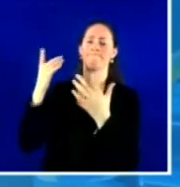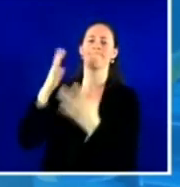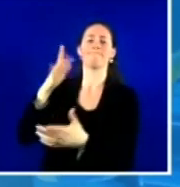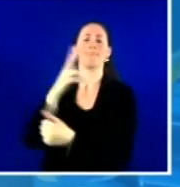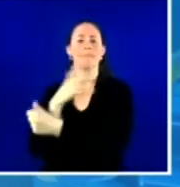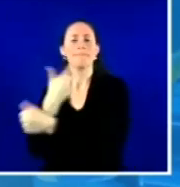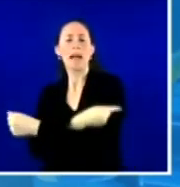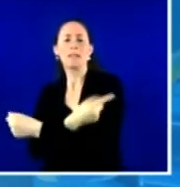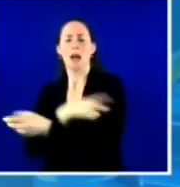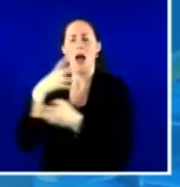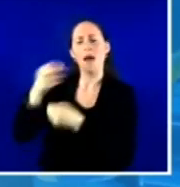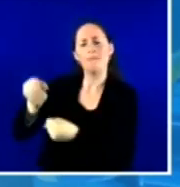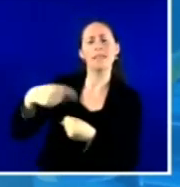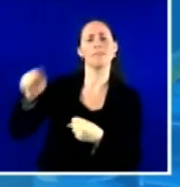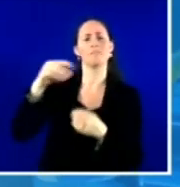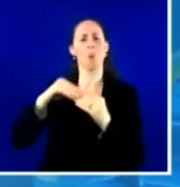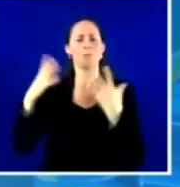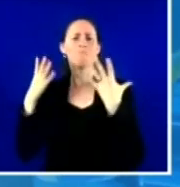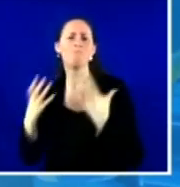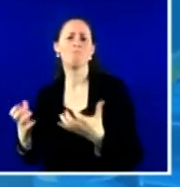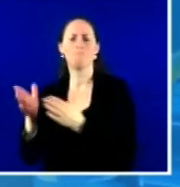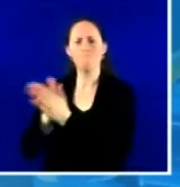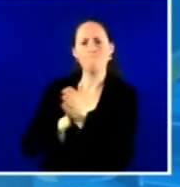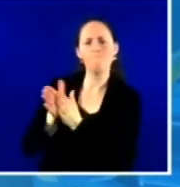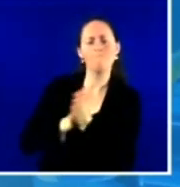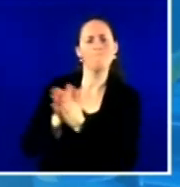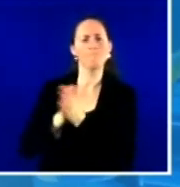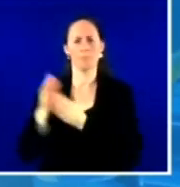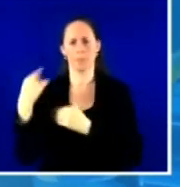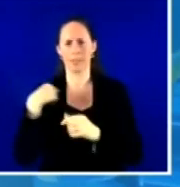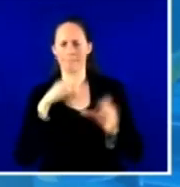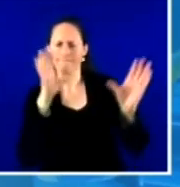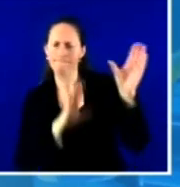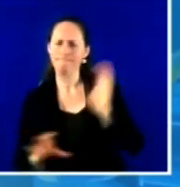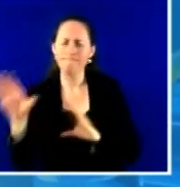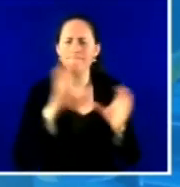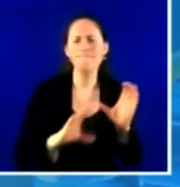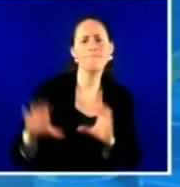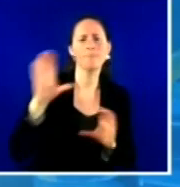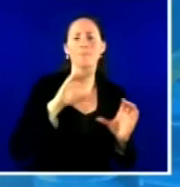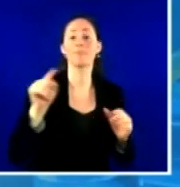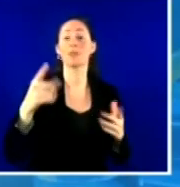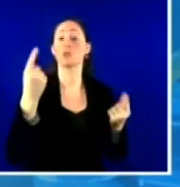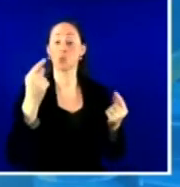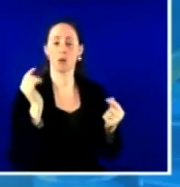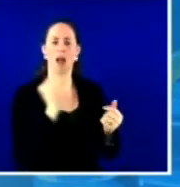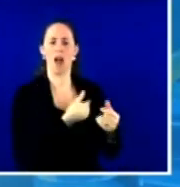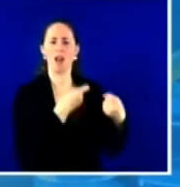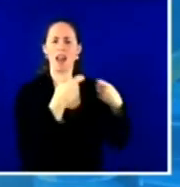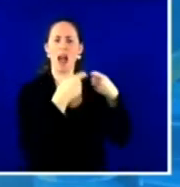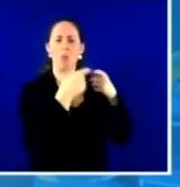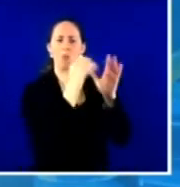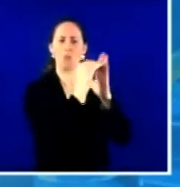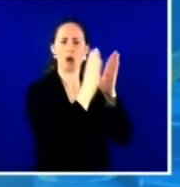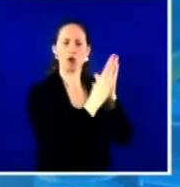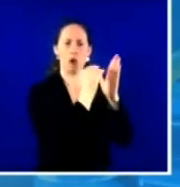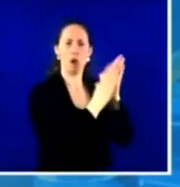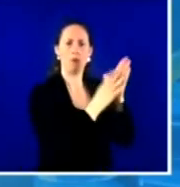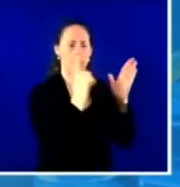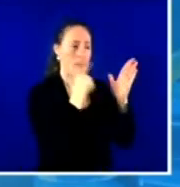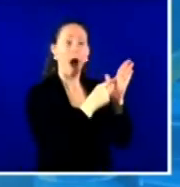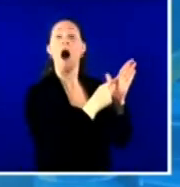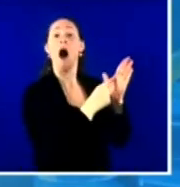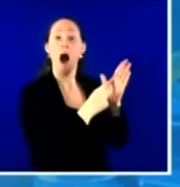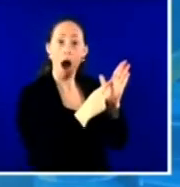For example, we use our electronic record system to identify and reach out to eligible but unvaccinated